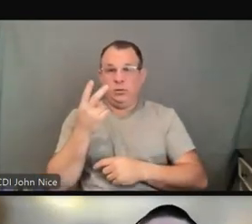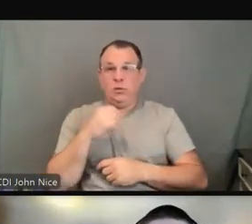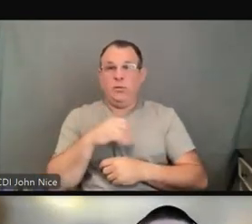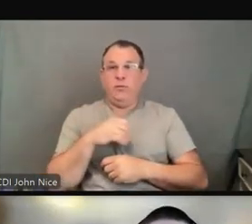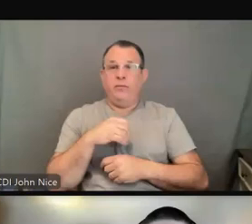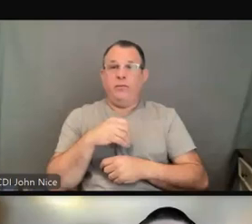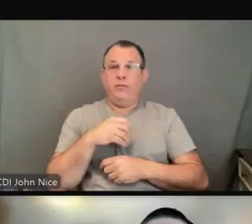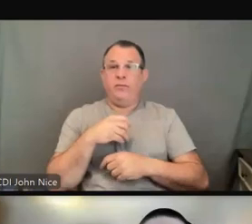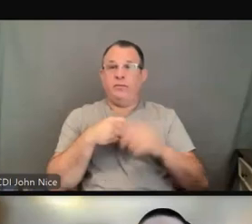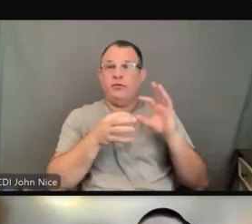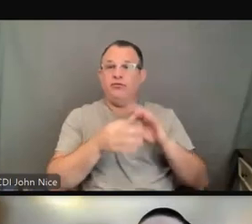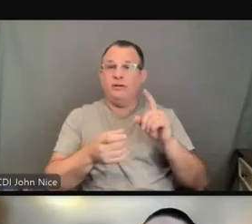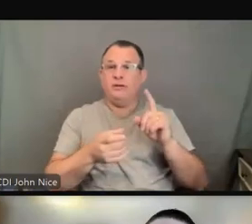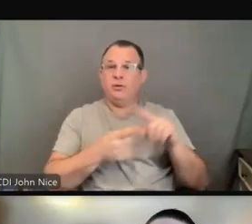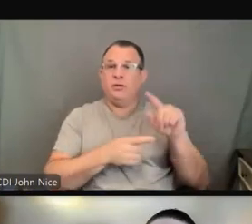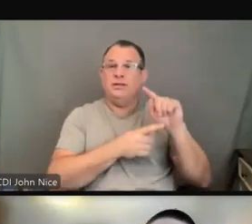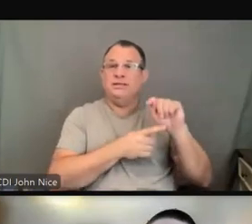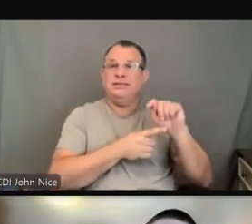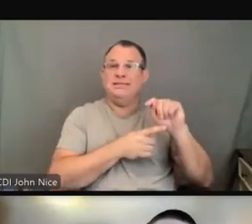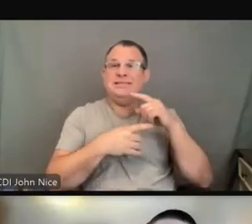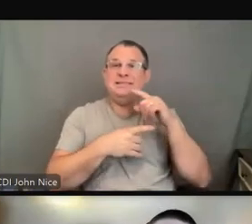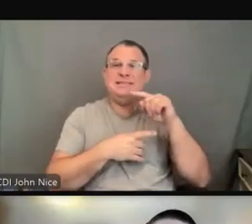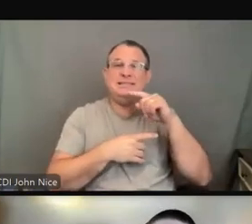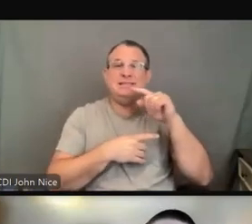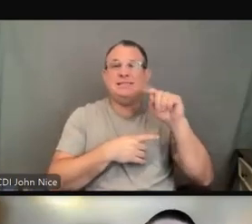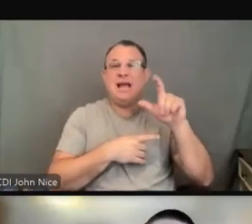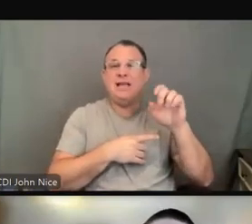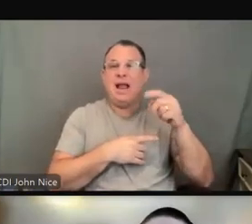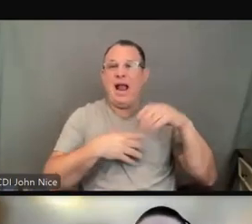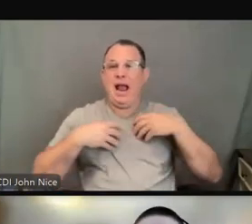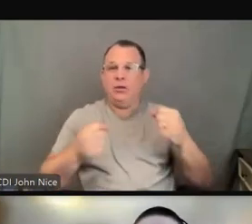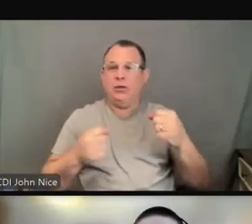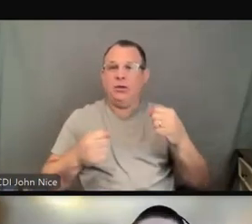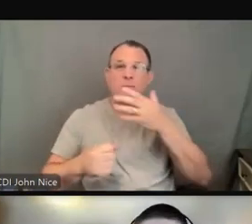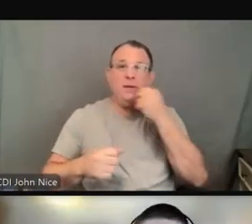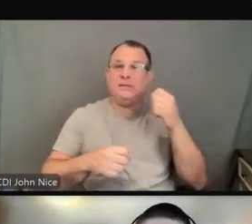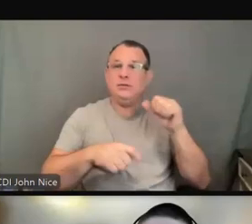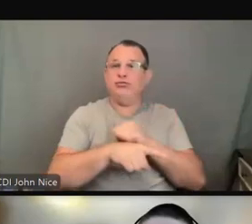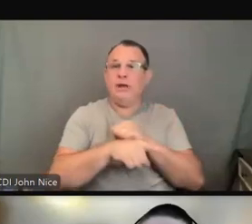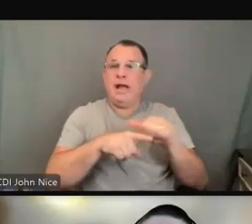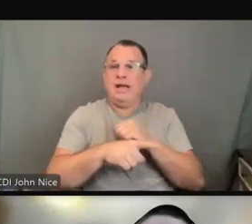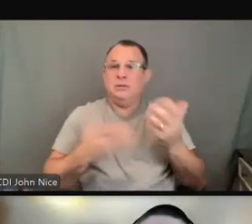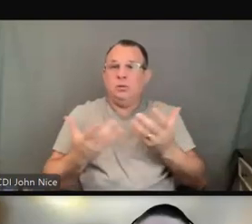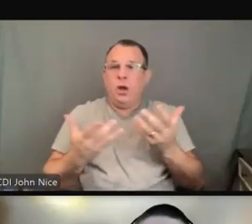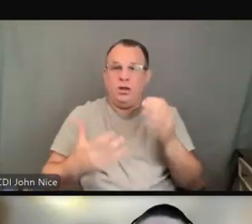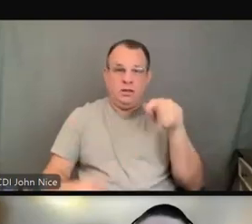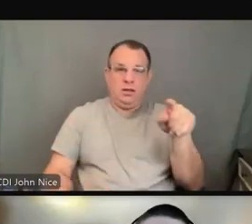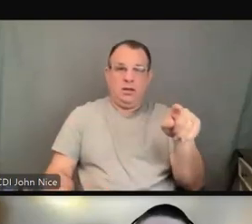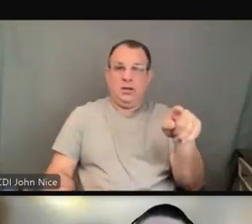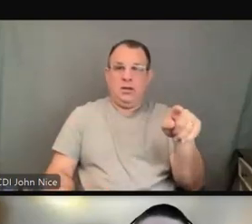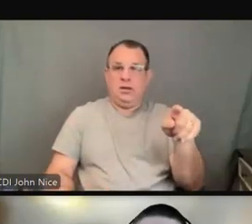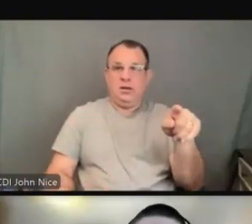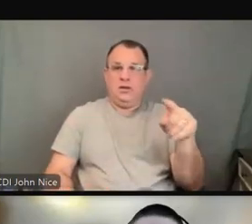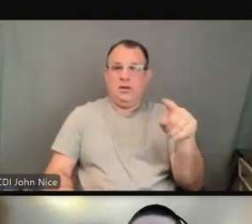setting. So the best practice would be a remote interpretation